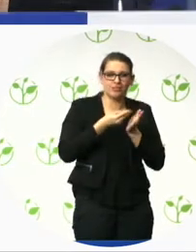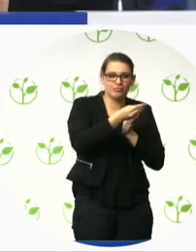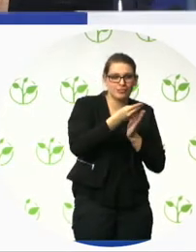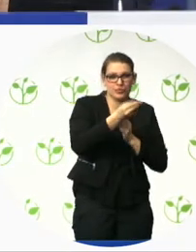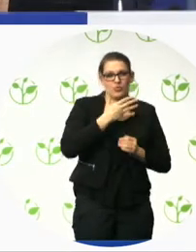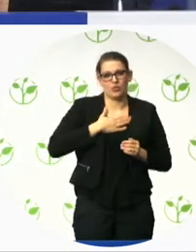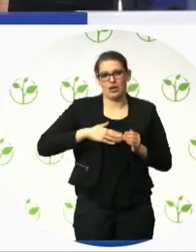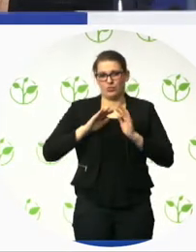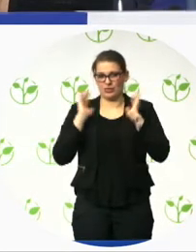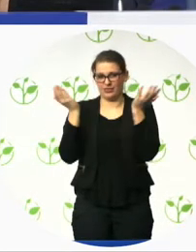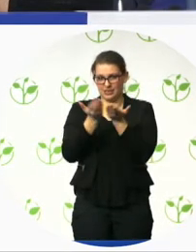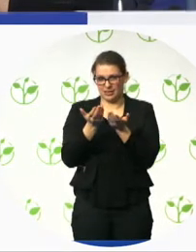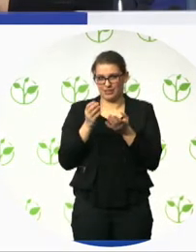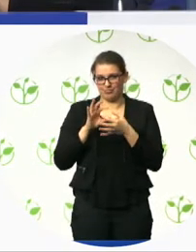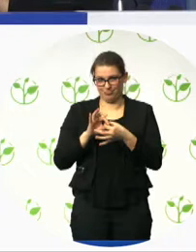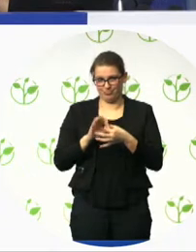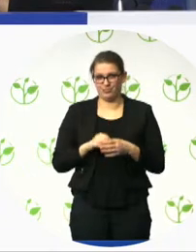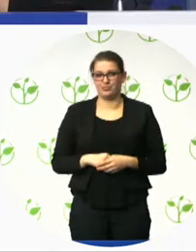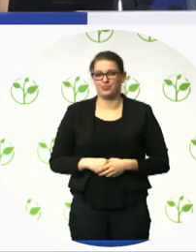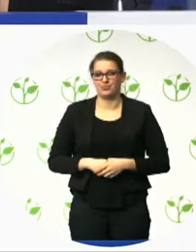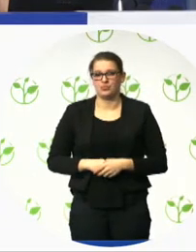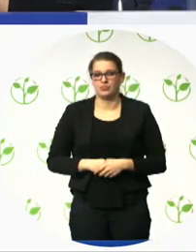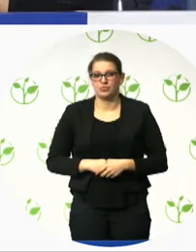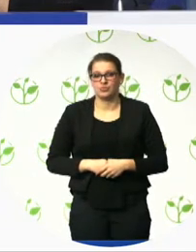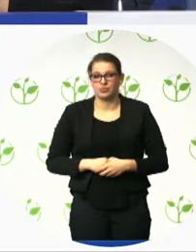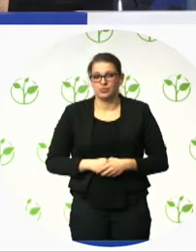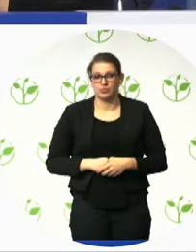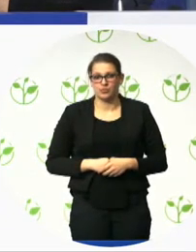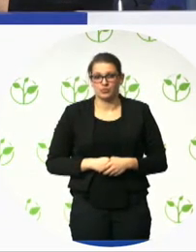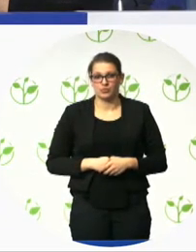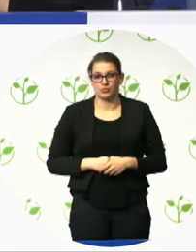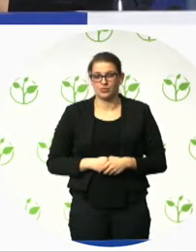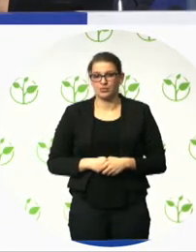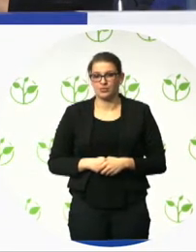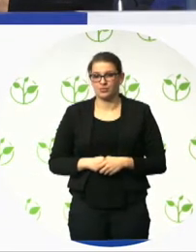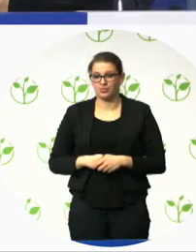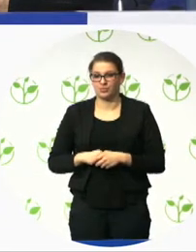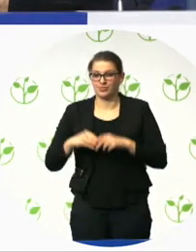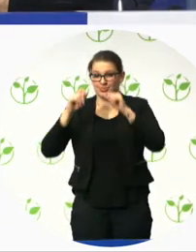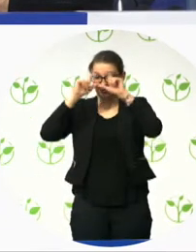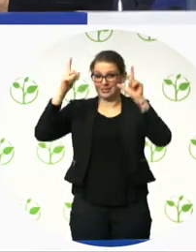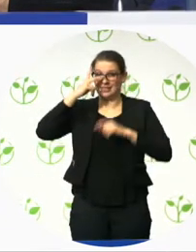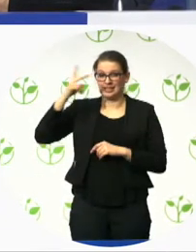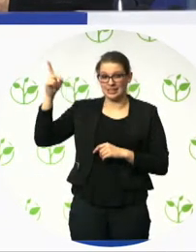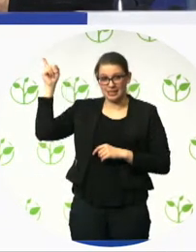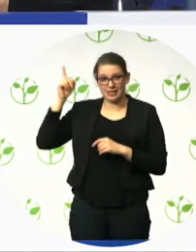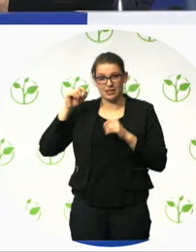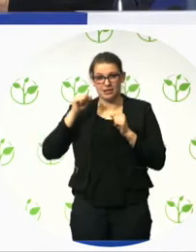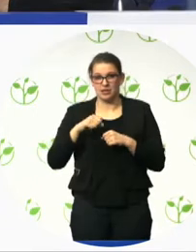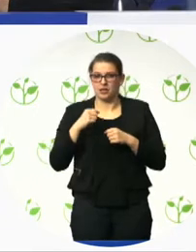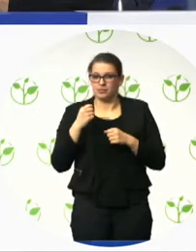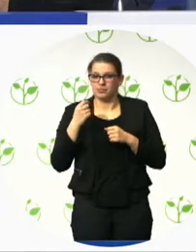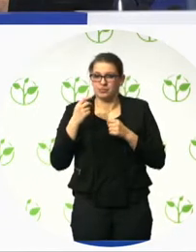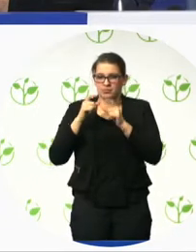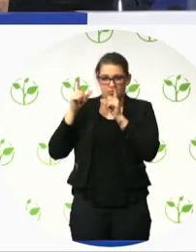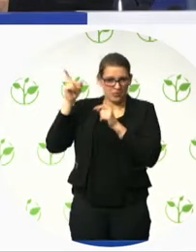and one of the internal stairwells. So just to give you an idea, but you'll see that in the video. But the improvements were, some of them that I list here